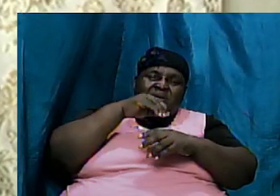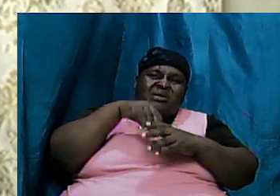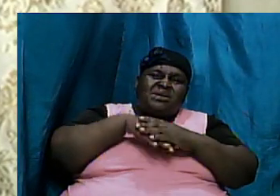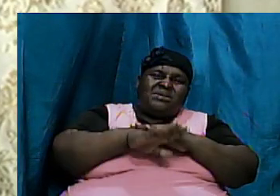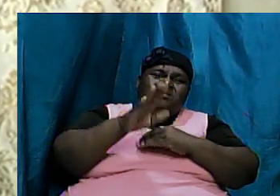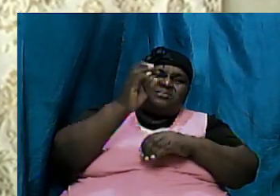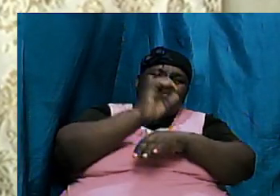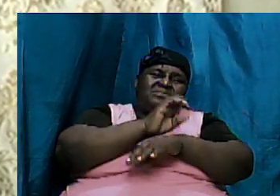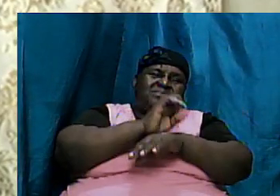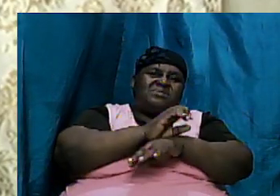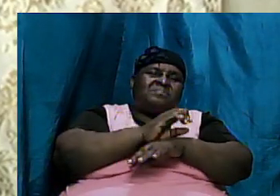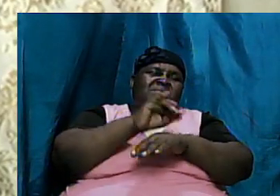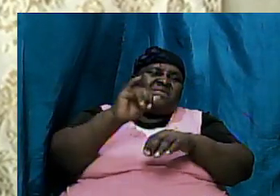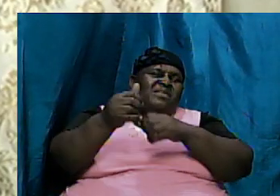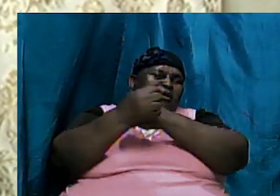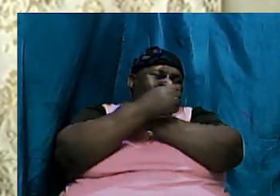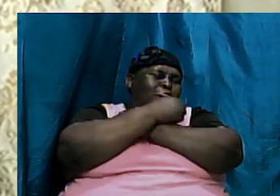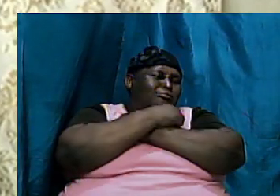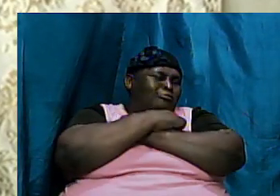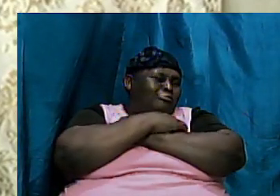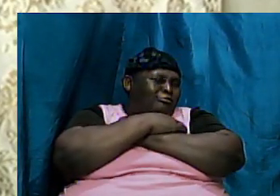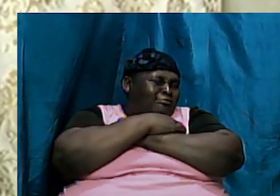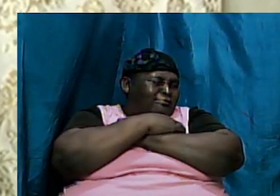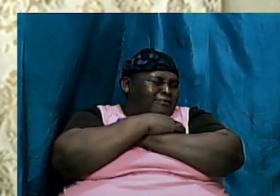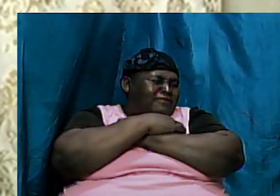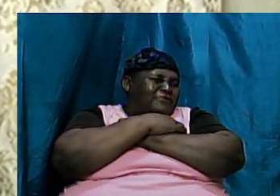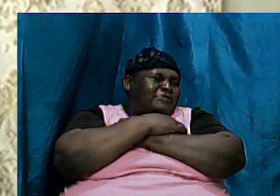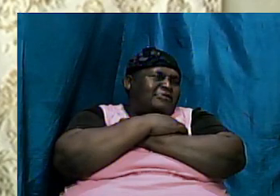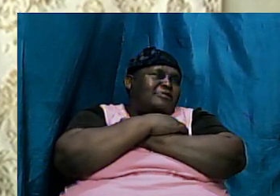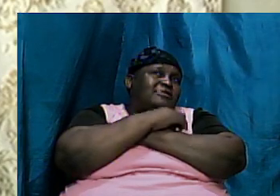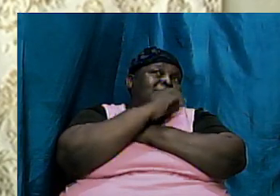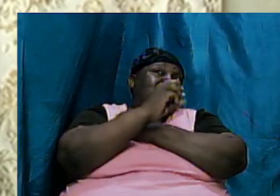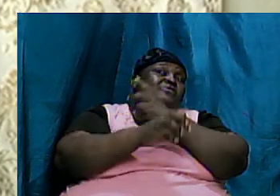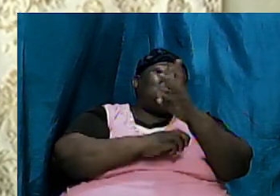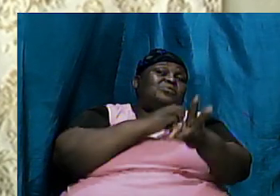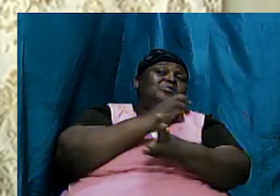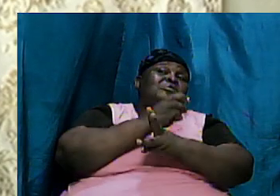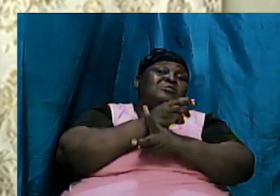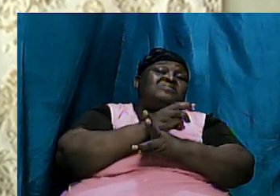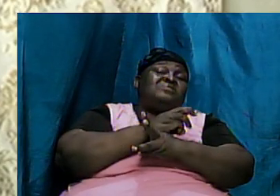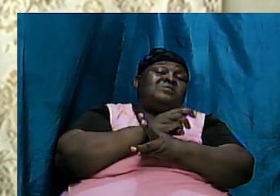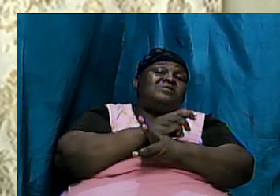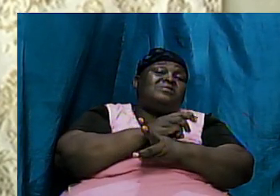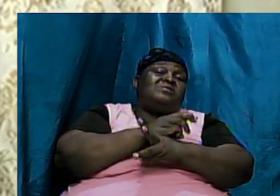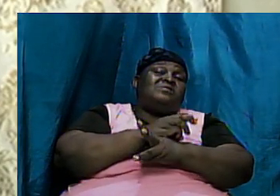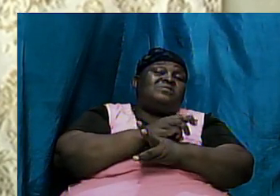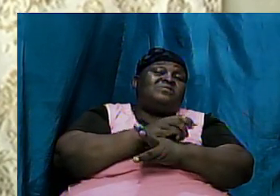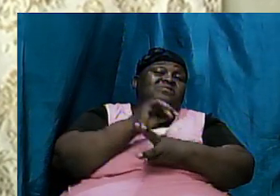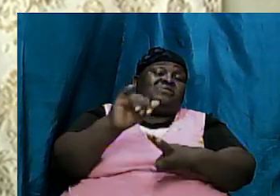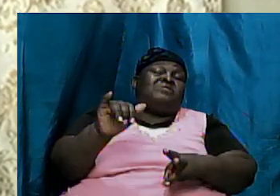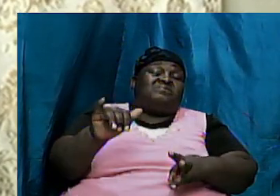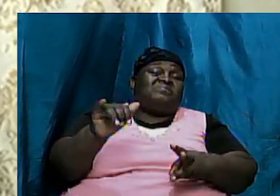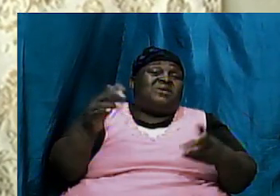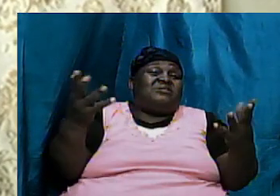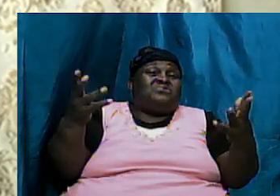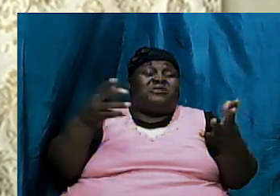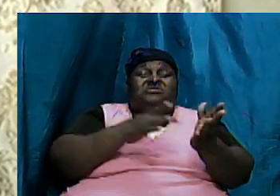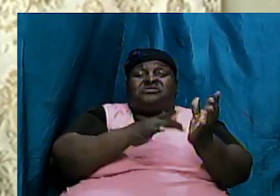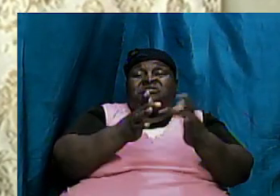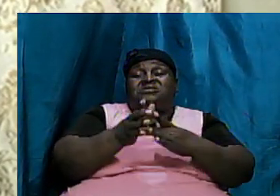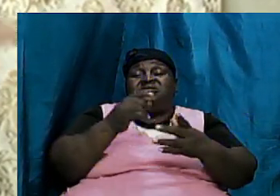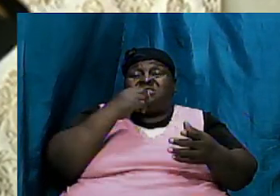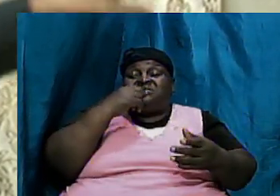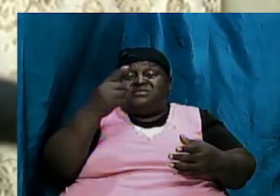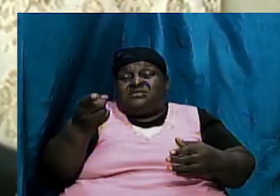but there is still that love it is what Jesus was saying about Lot's wife remember her she turned a pillar of salt